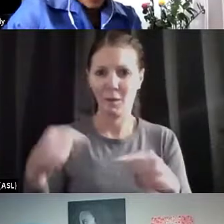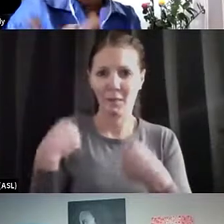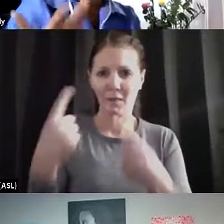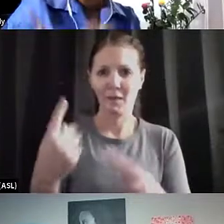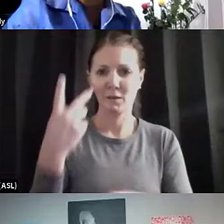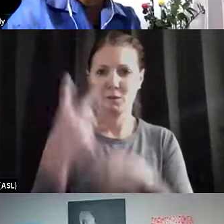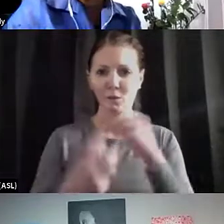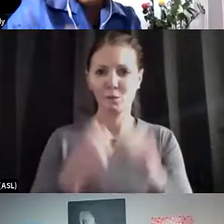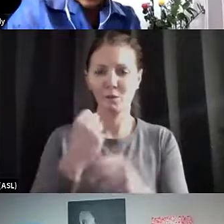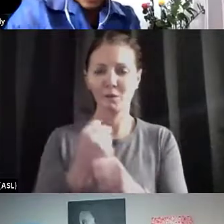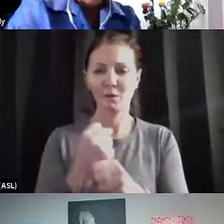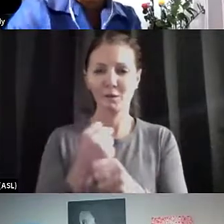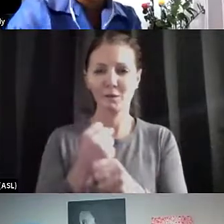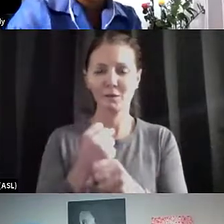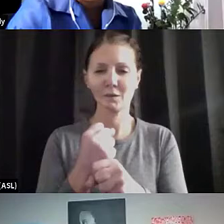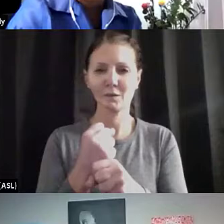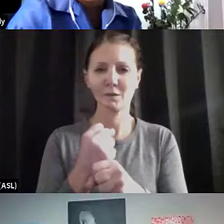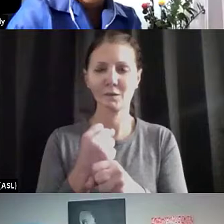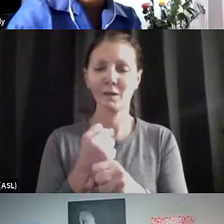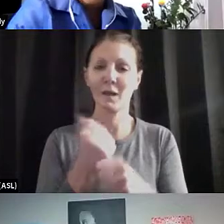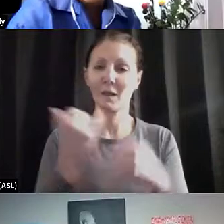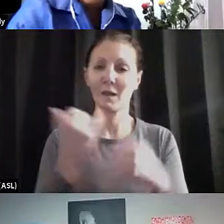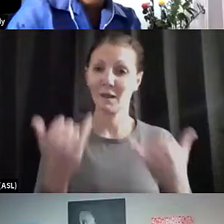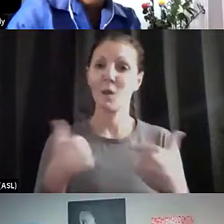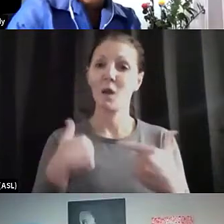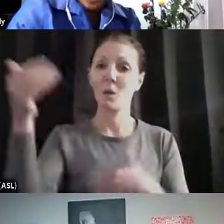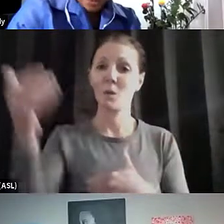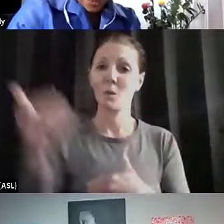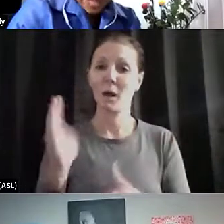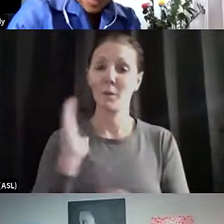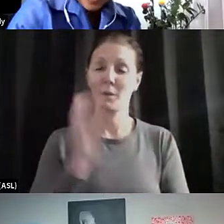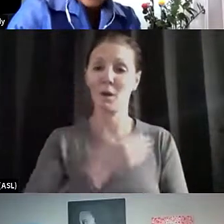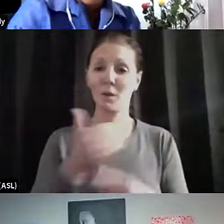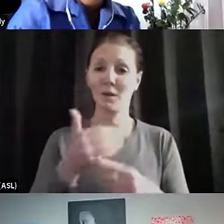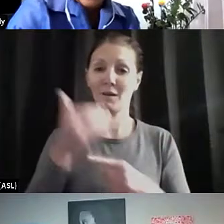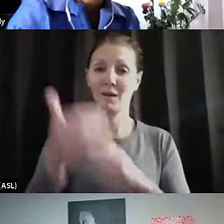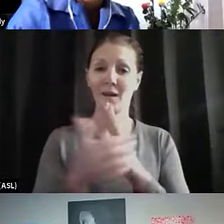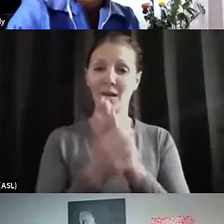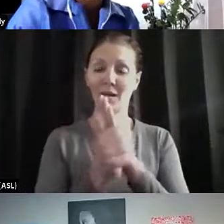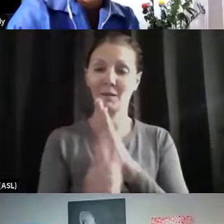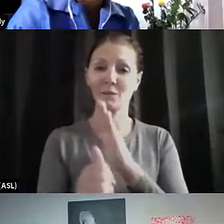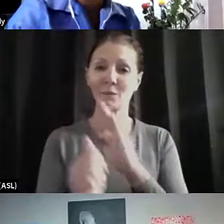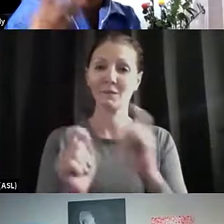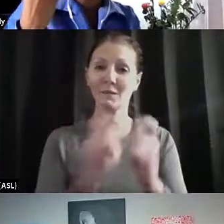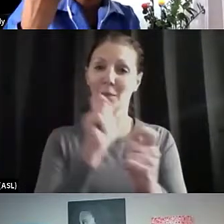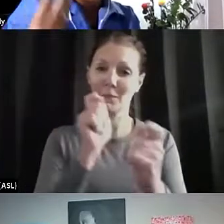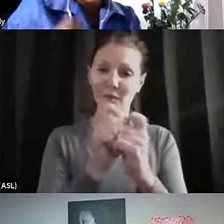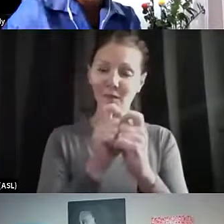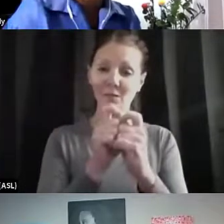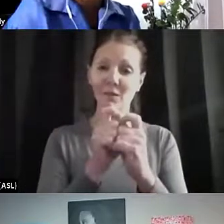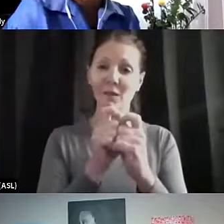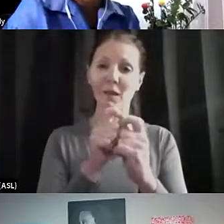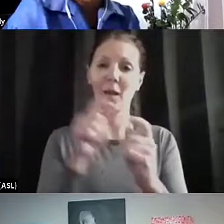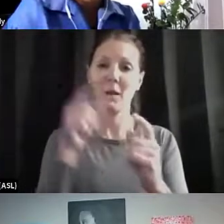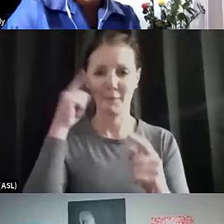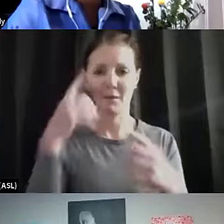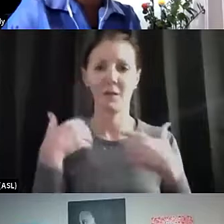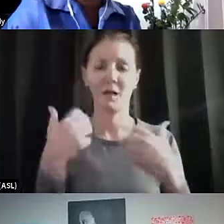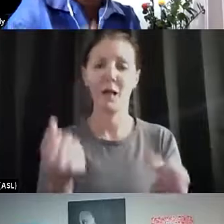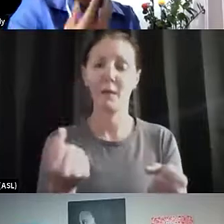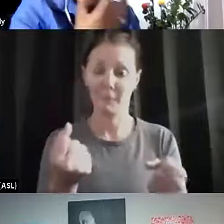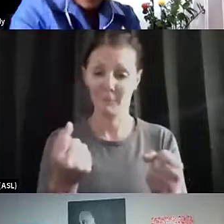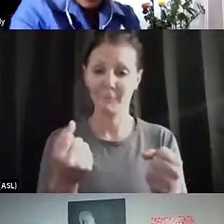So which is going to bring me as I welcome our next expert to speak to us is specifically about mental health,